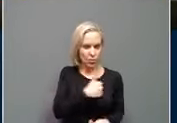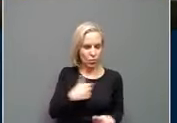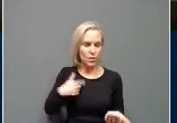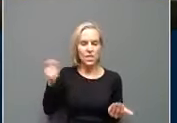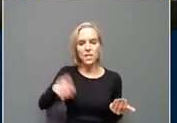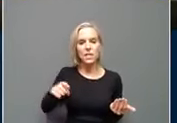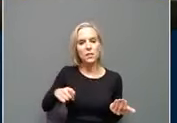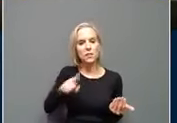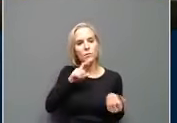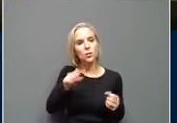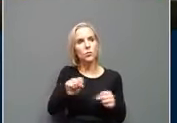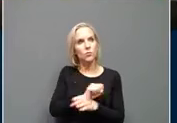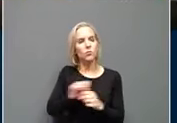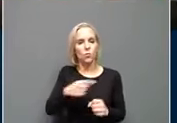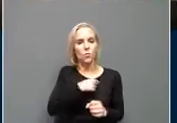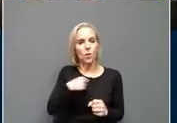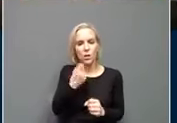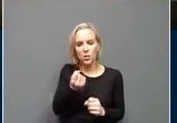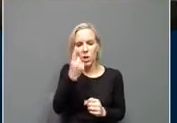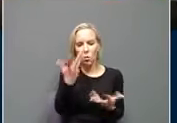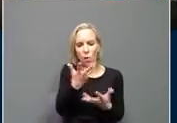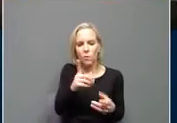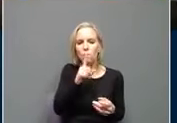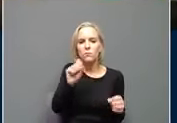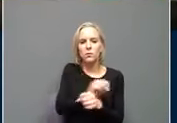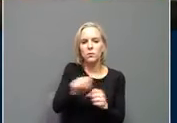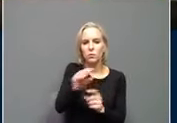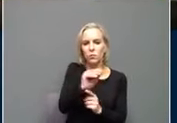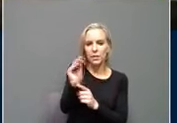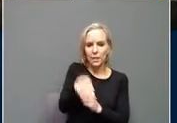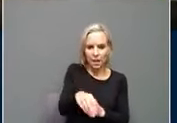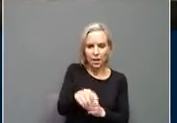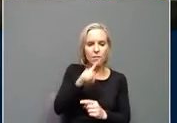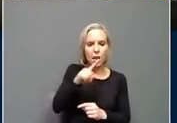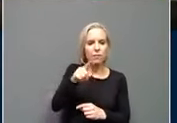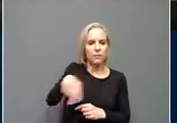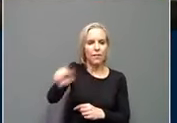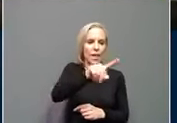understand true percentages that are out there.